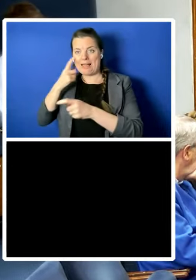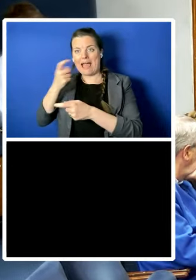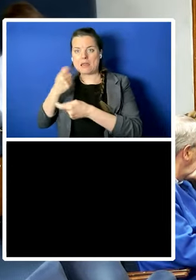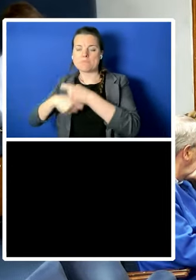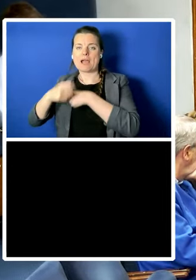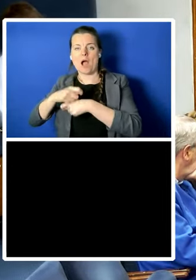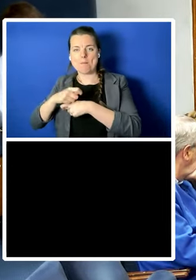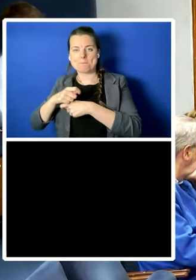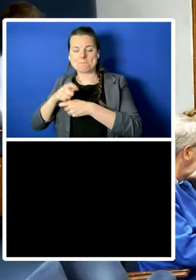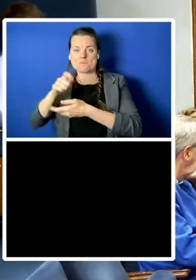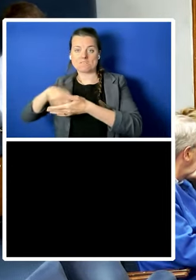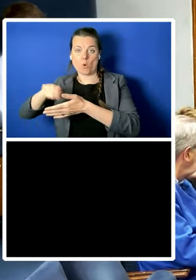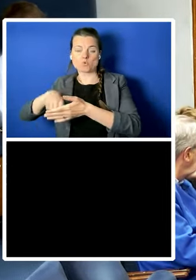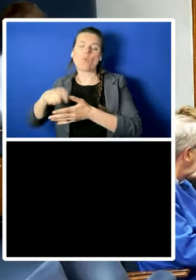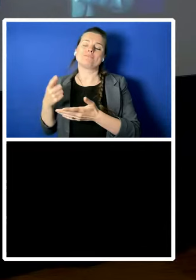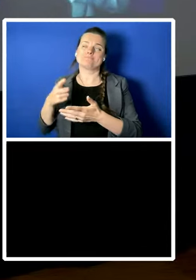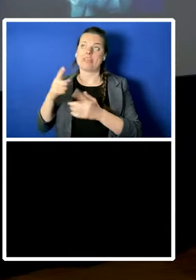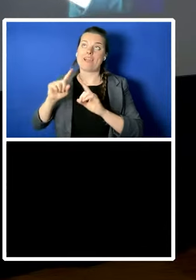thank you